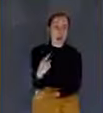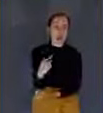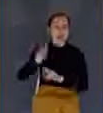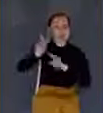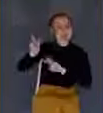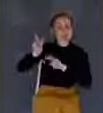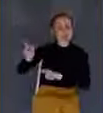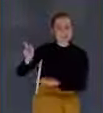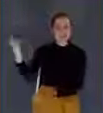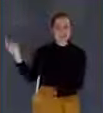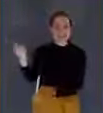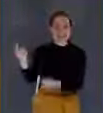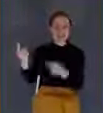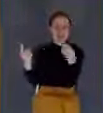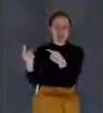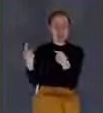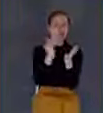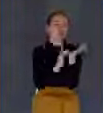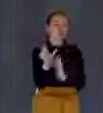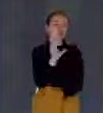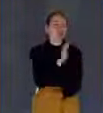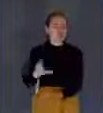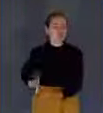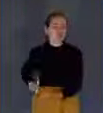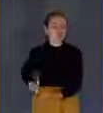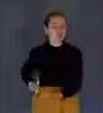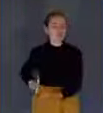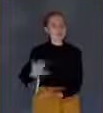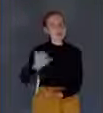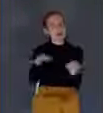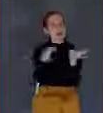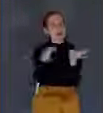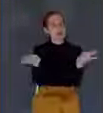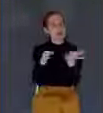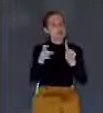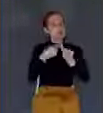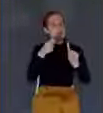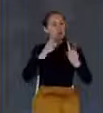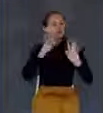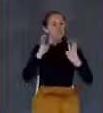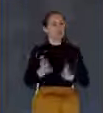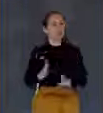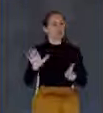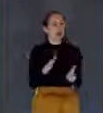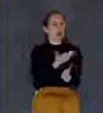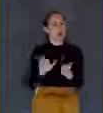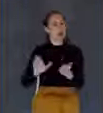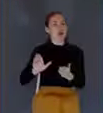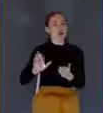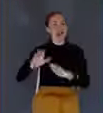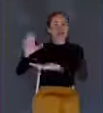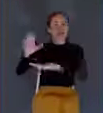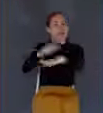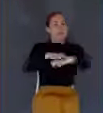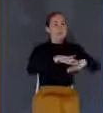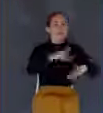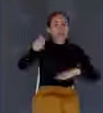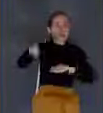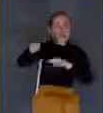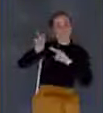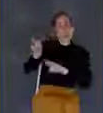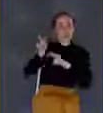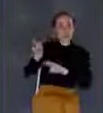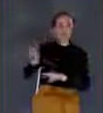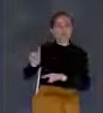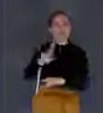is the Lord Jesus Christ. And really, the line of that song, you better watch out, is really the message of the verses that